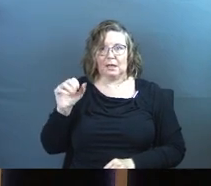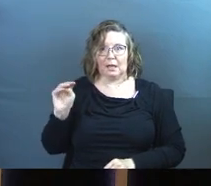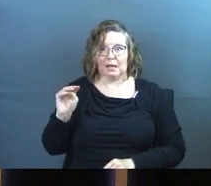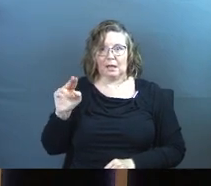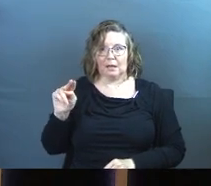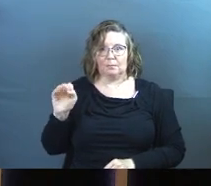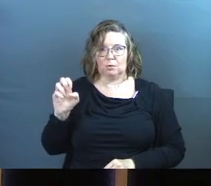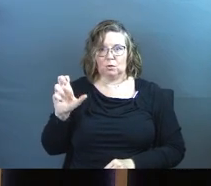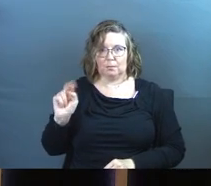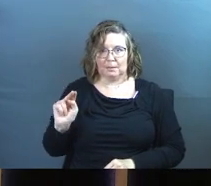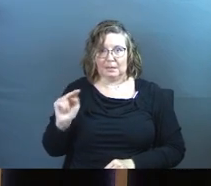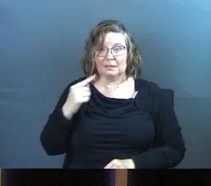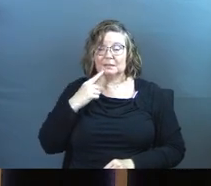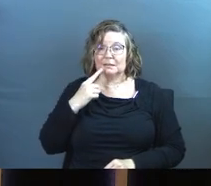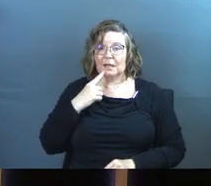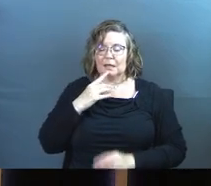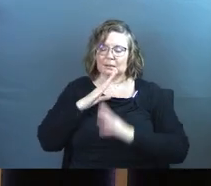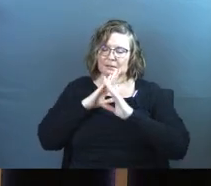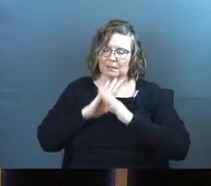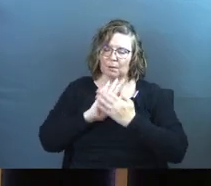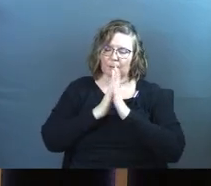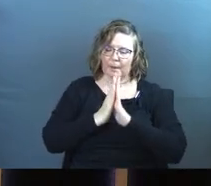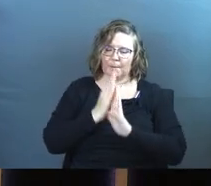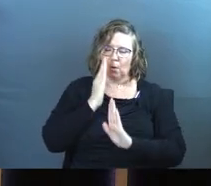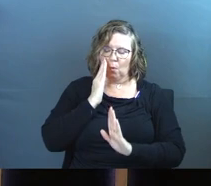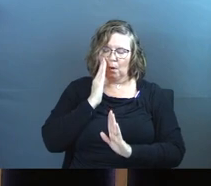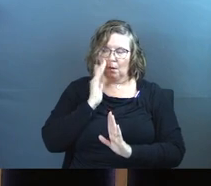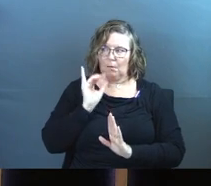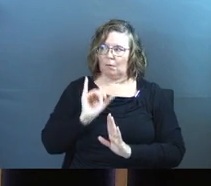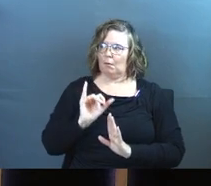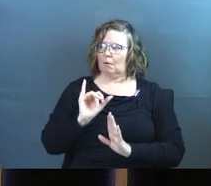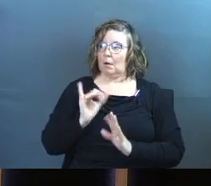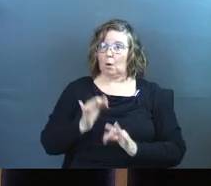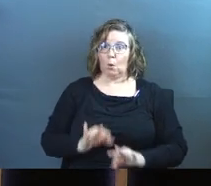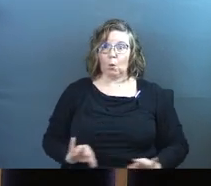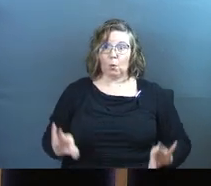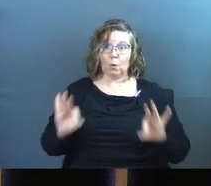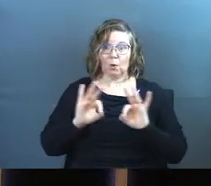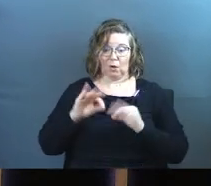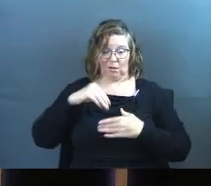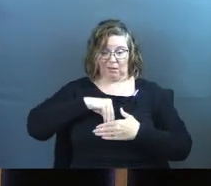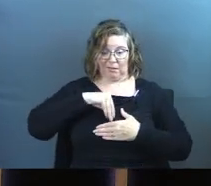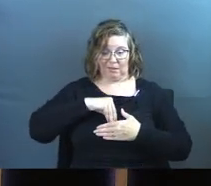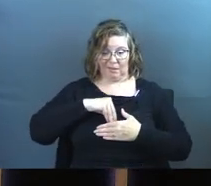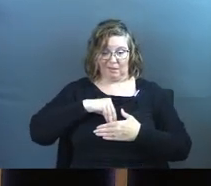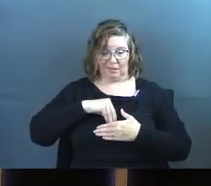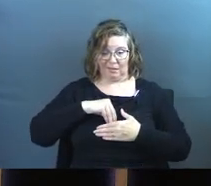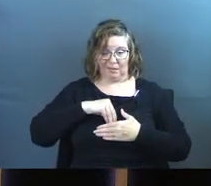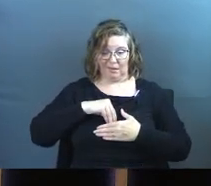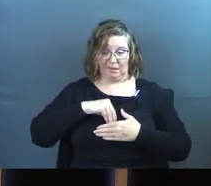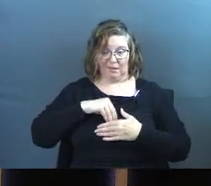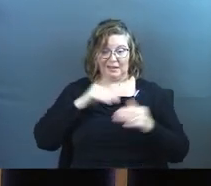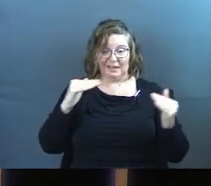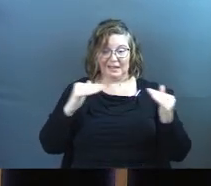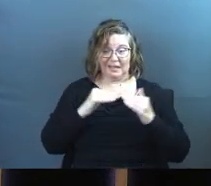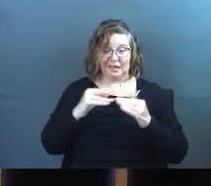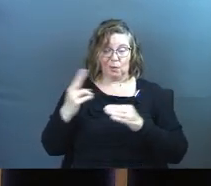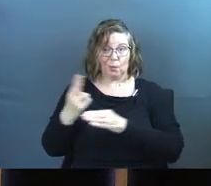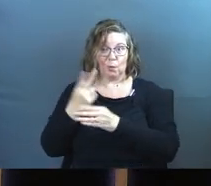says it like this. He says, in solitude, we become aware that our worth is not the same as our usefulness.